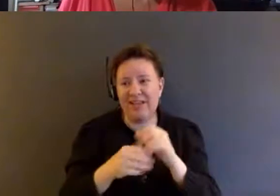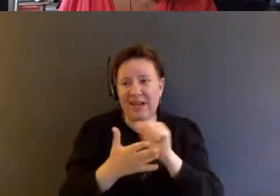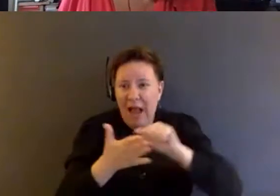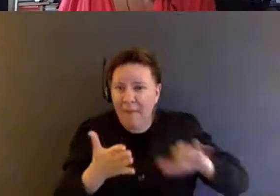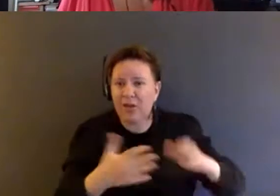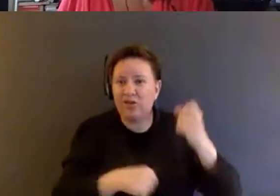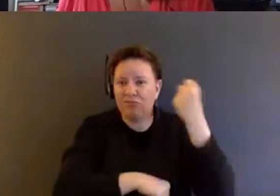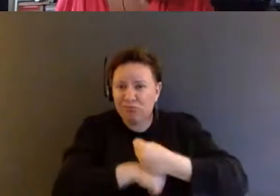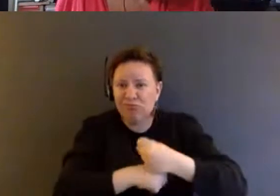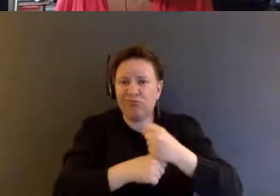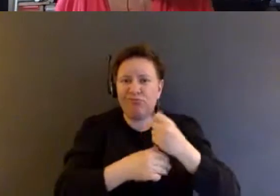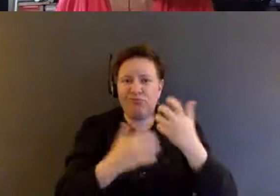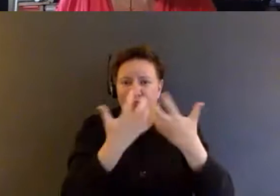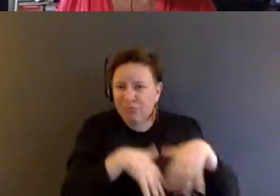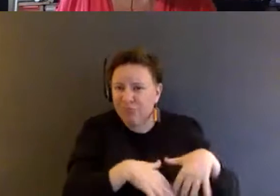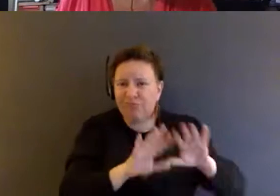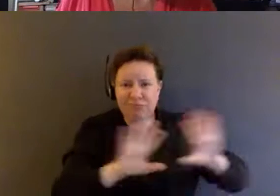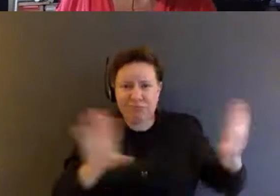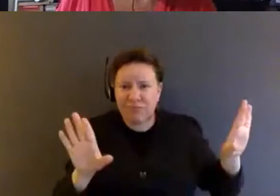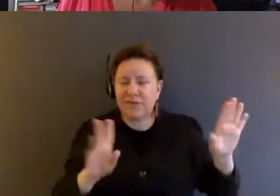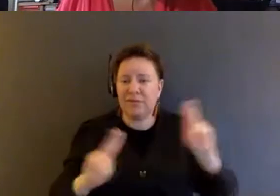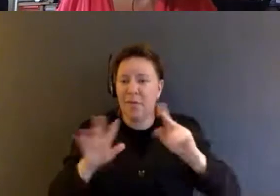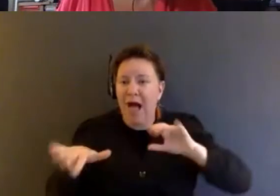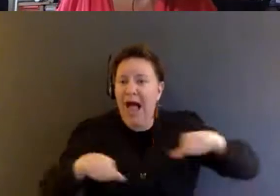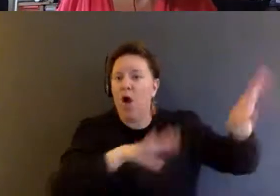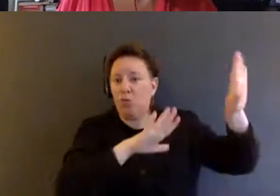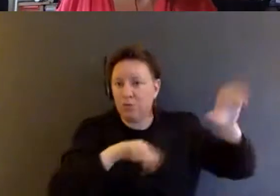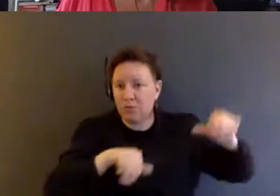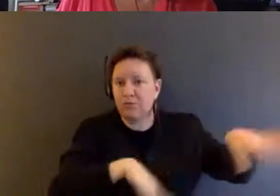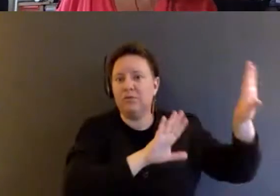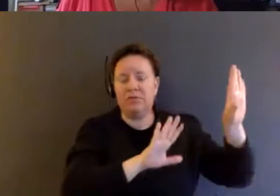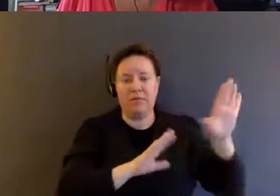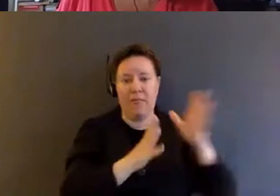And they're not actually helpful in getting people out a lot of the times.